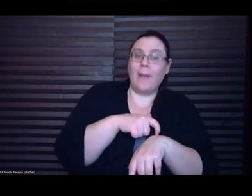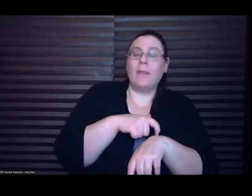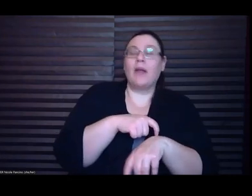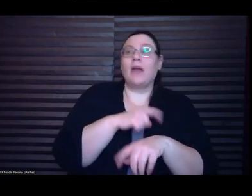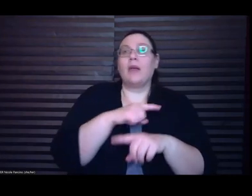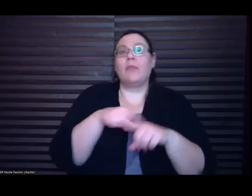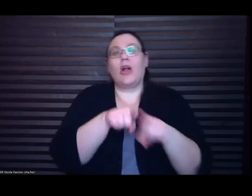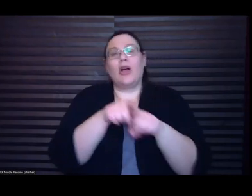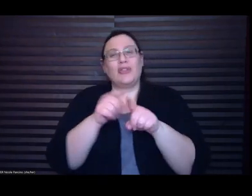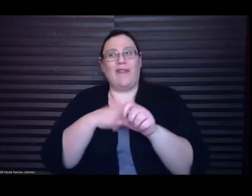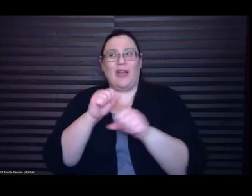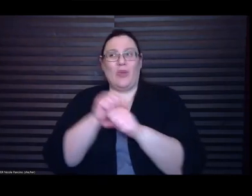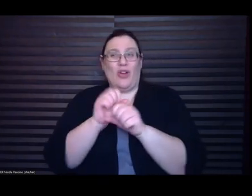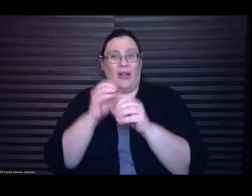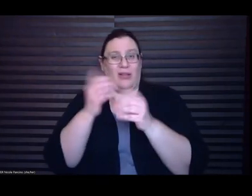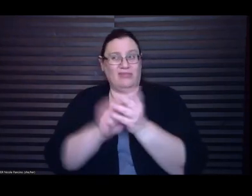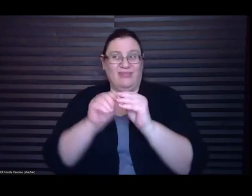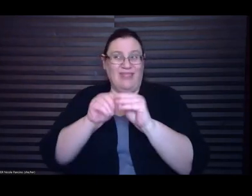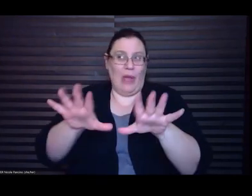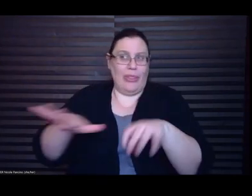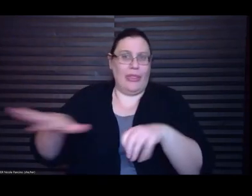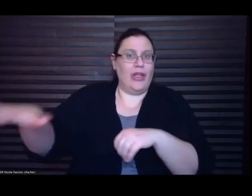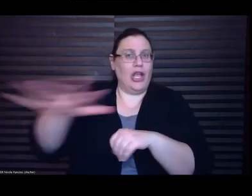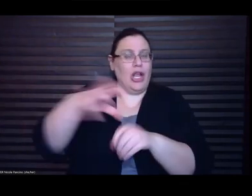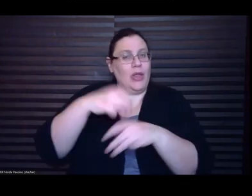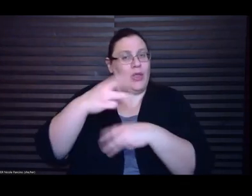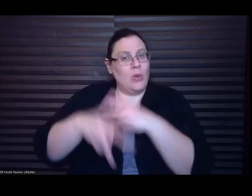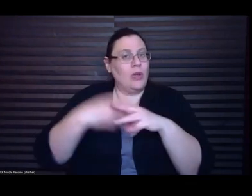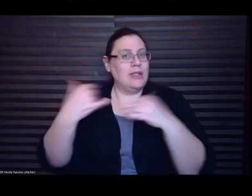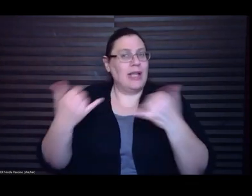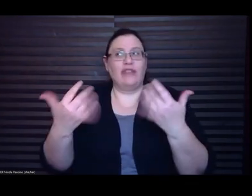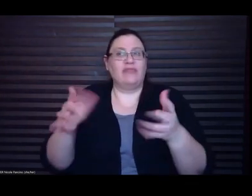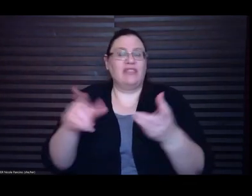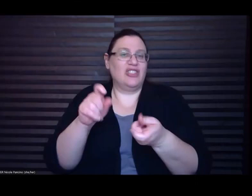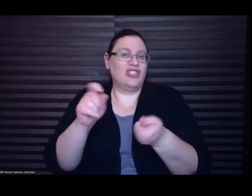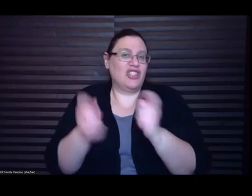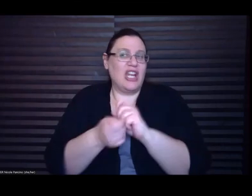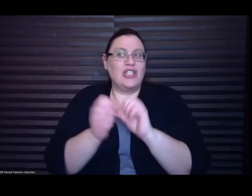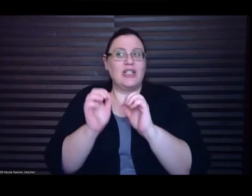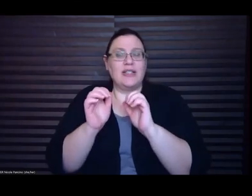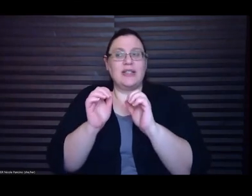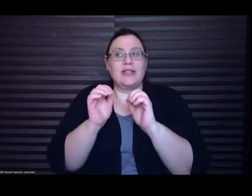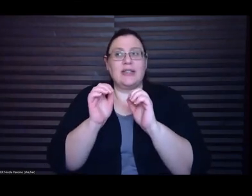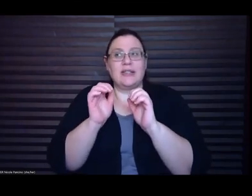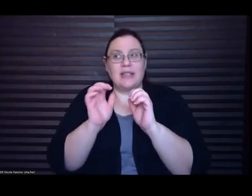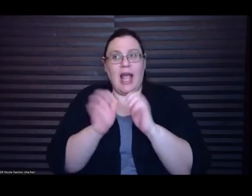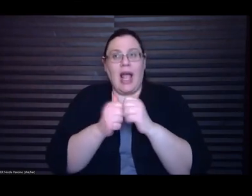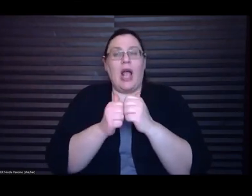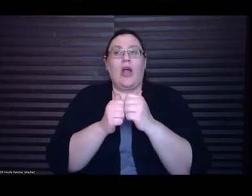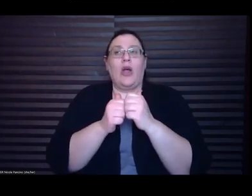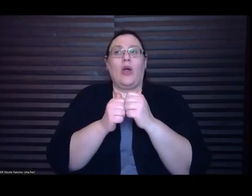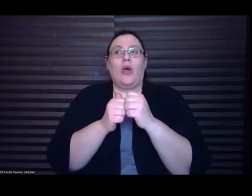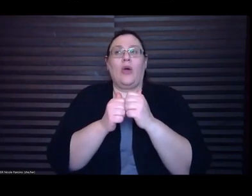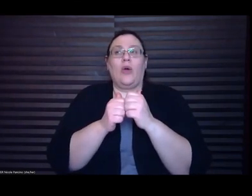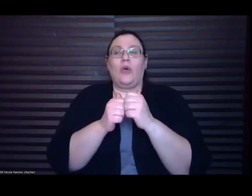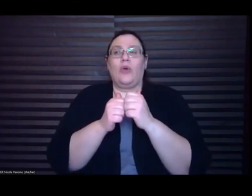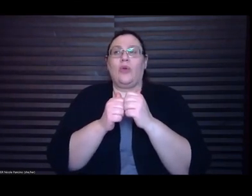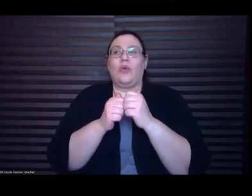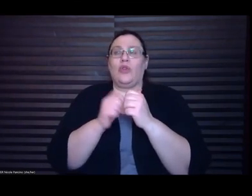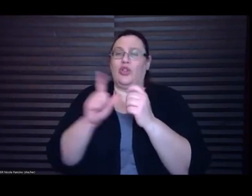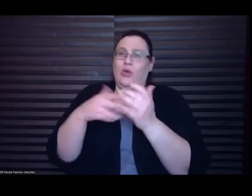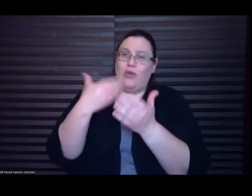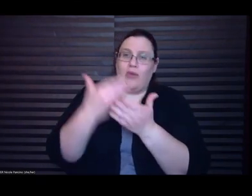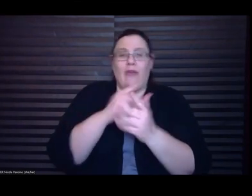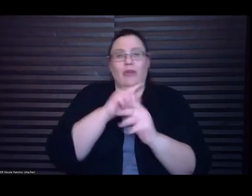just changes the way you arrive at the page so it is it's an entirely different it's an entirely